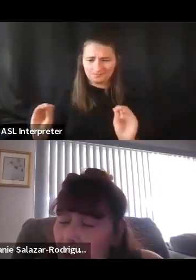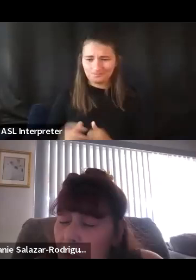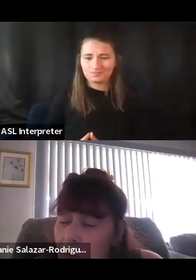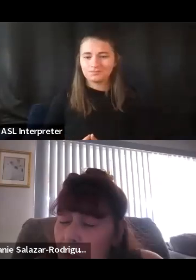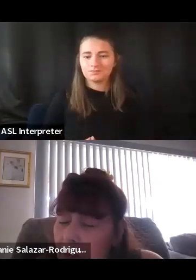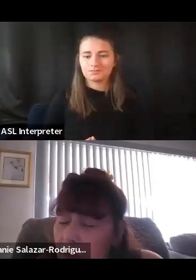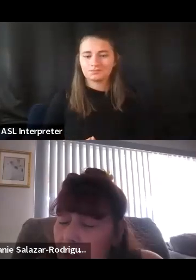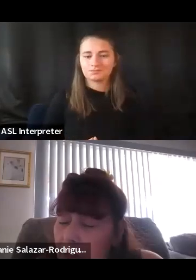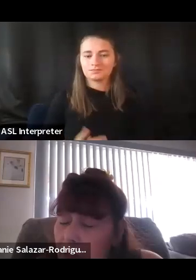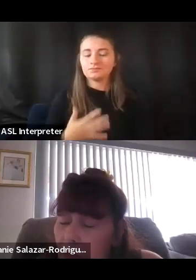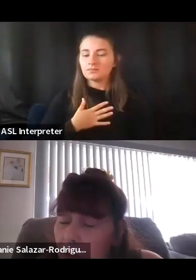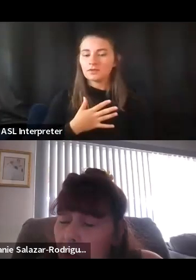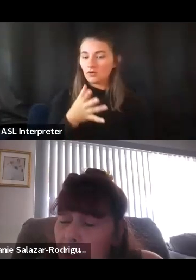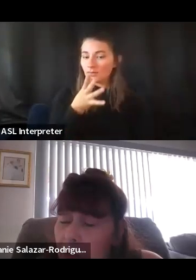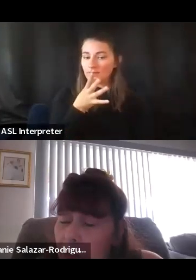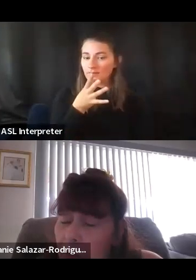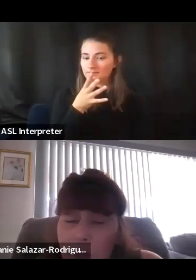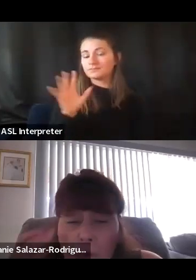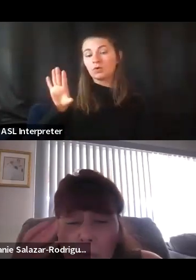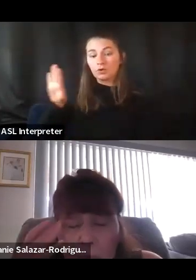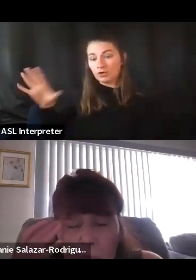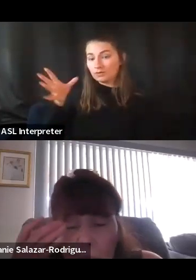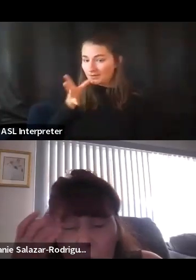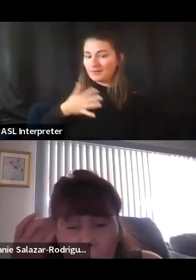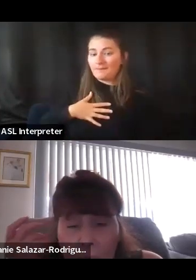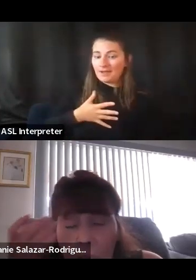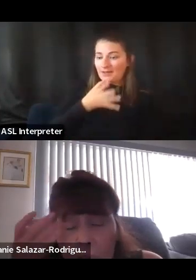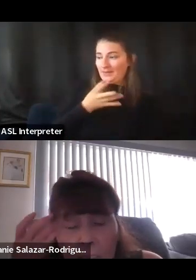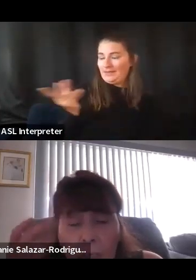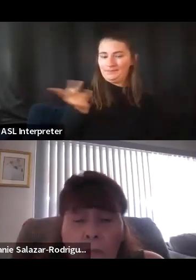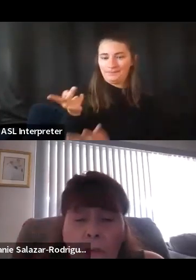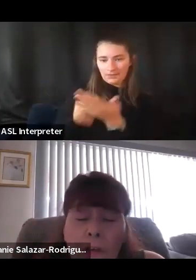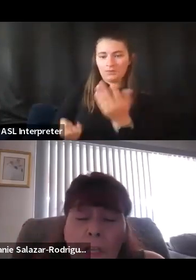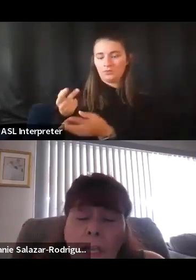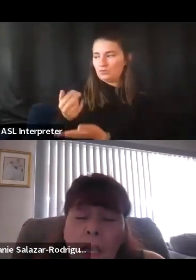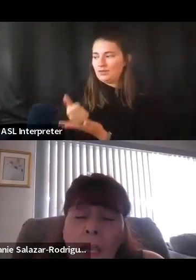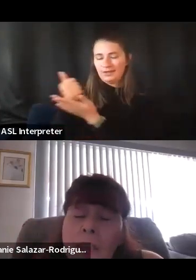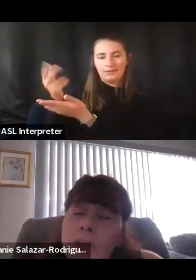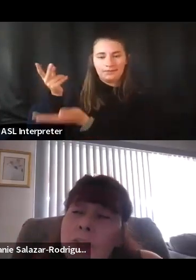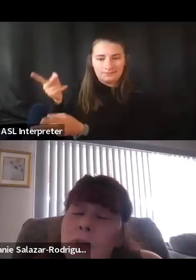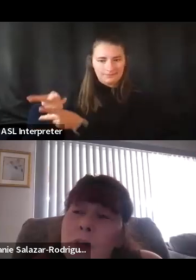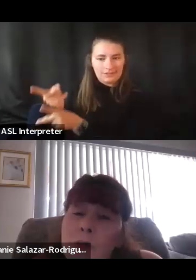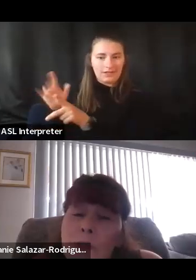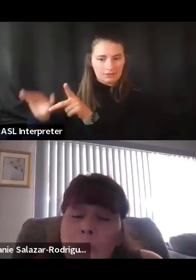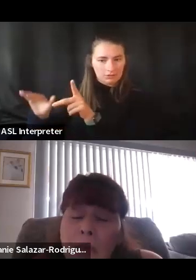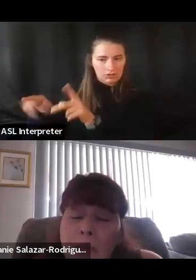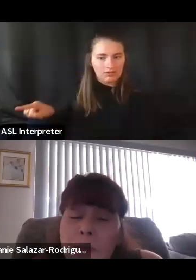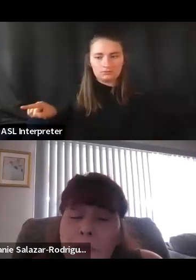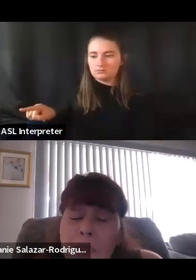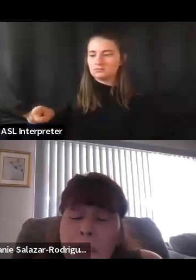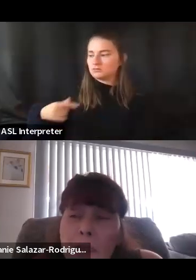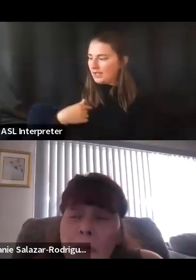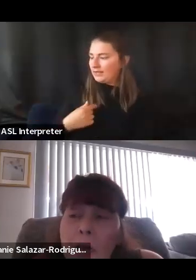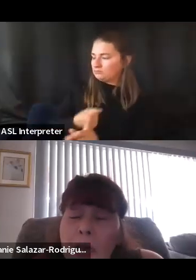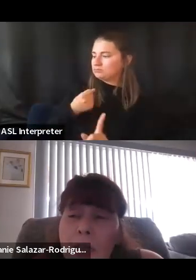So my mother and well, her mother, and then my mother helped as well, helped take care of her. And it just really, really impacted